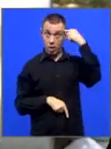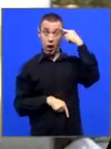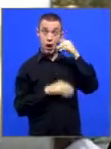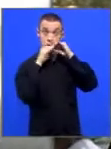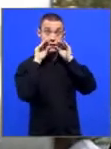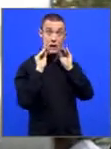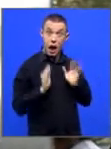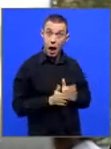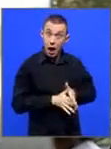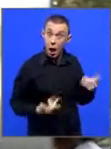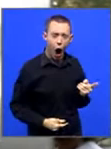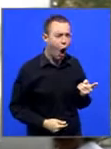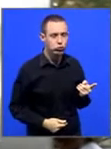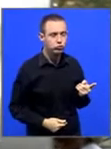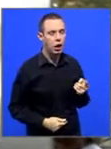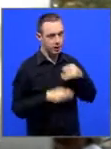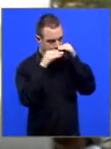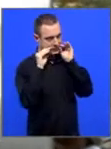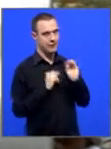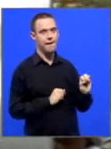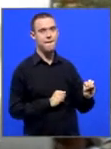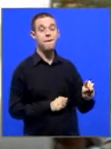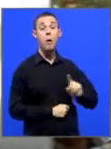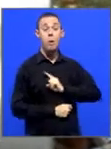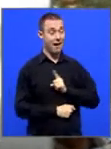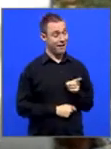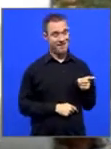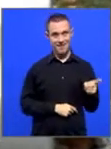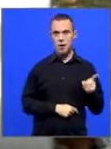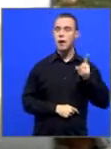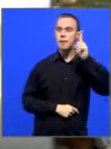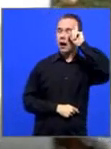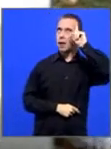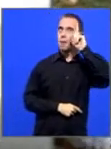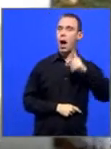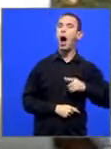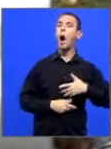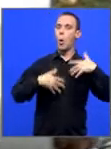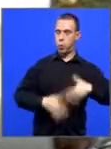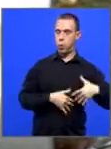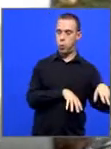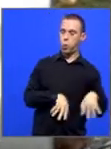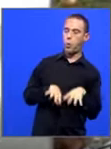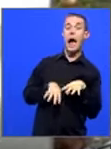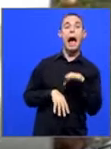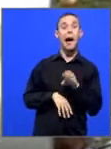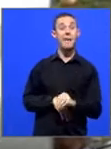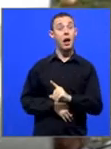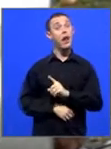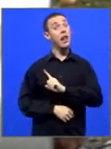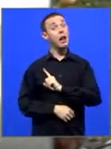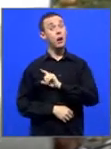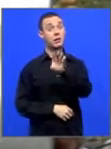who continue to be inspired by the example of Nelson Mandela. So Nelson Mandela belonged to the whole human family.